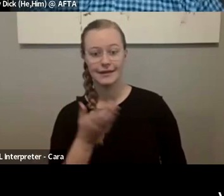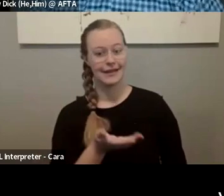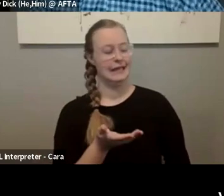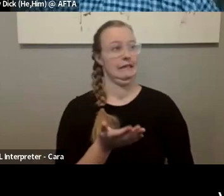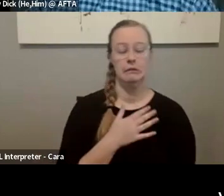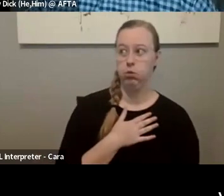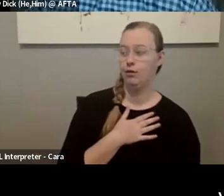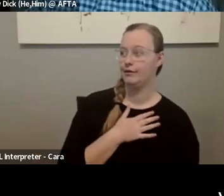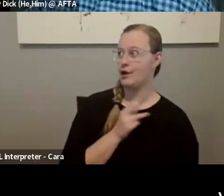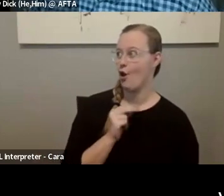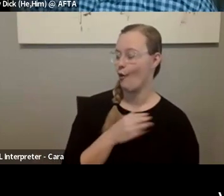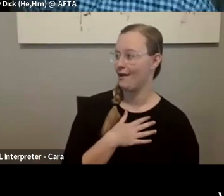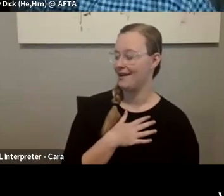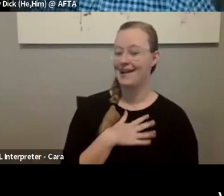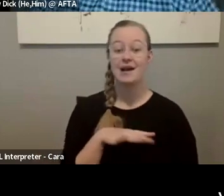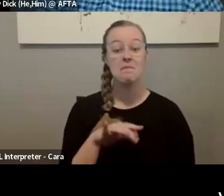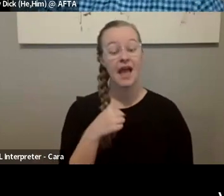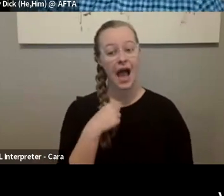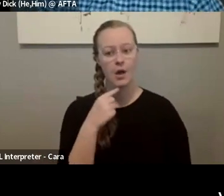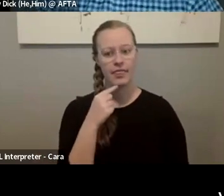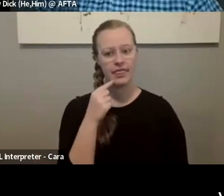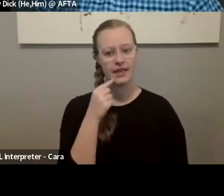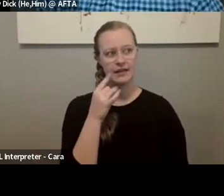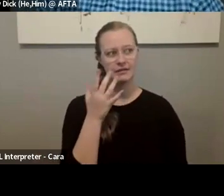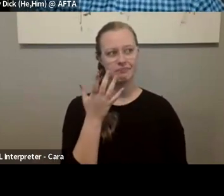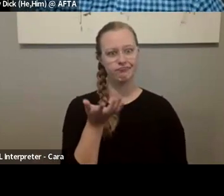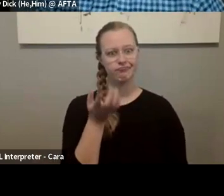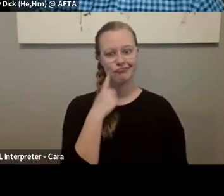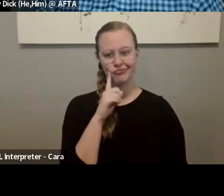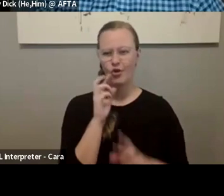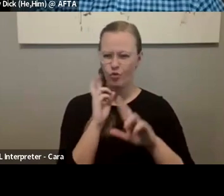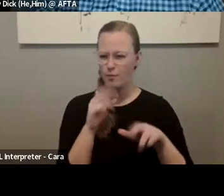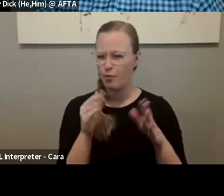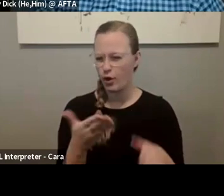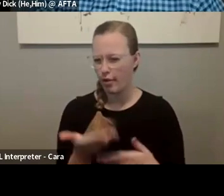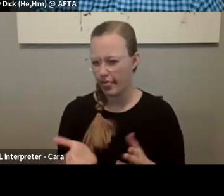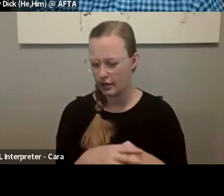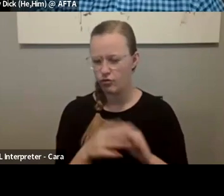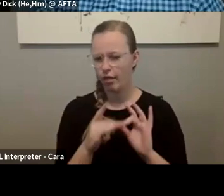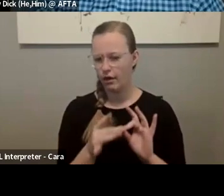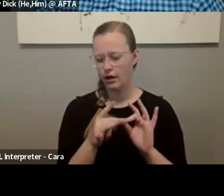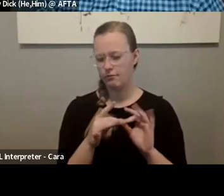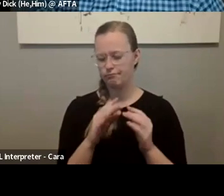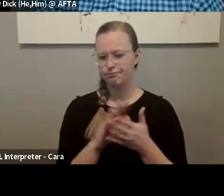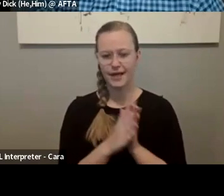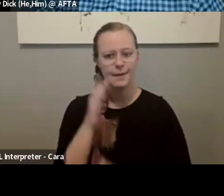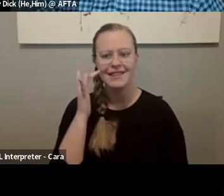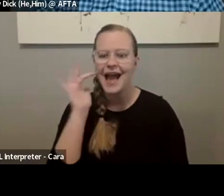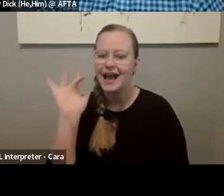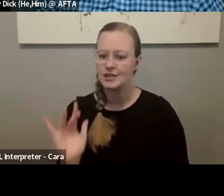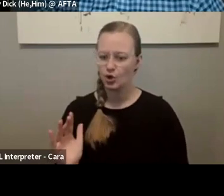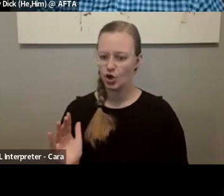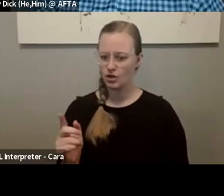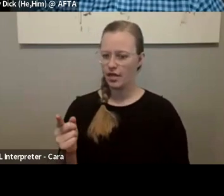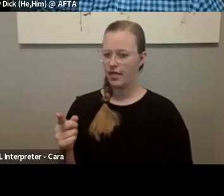I just would say that, you know, on in terms of the reporter thing, think, again, becoming that expert that they can lean on somebody that